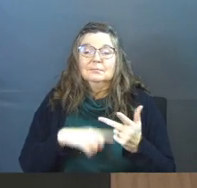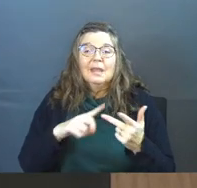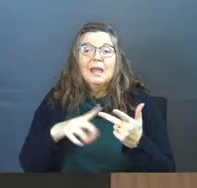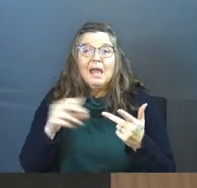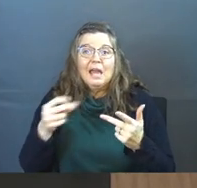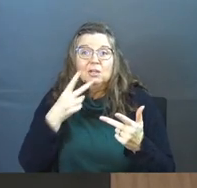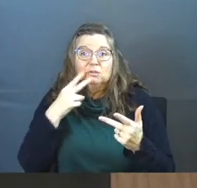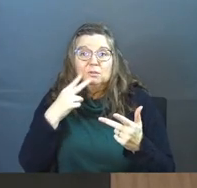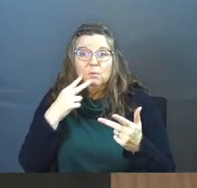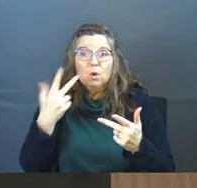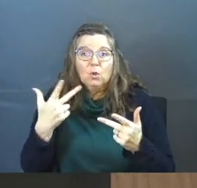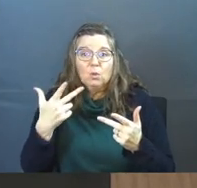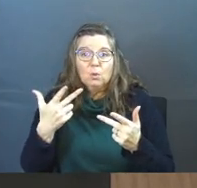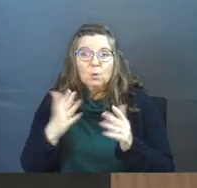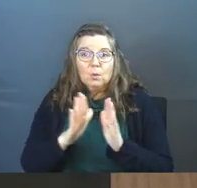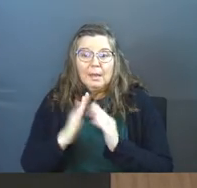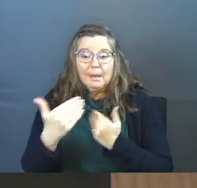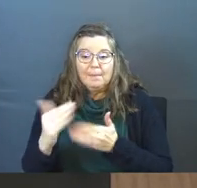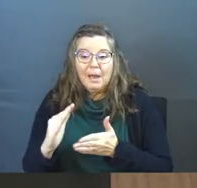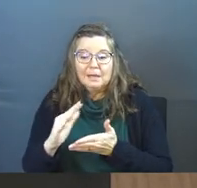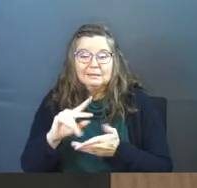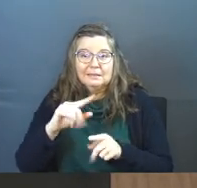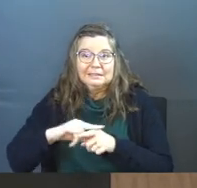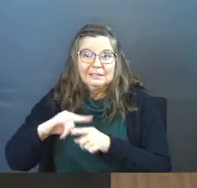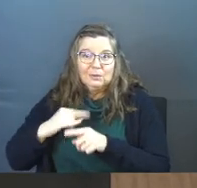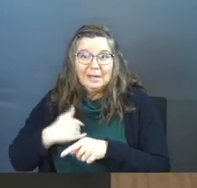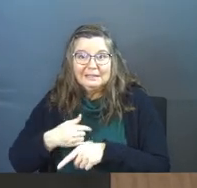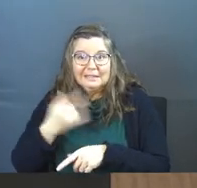And you've smoked three cartons of cigarettes per day.